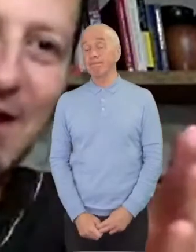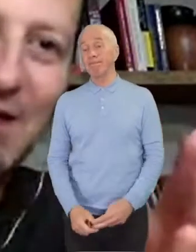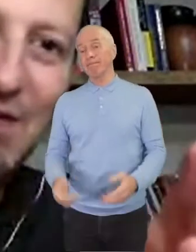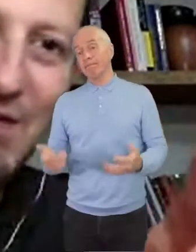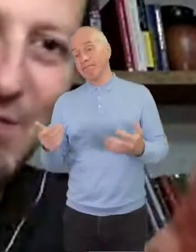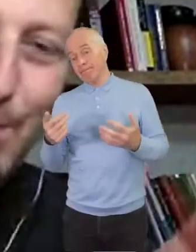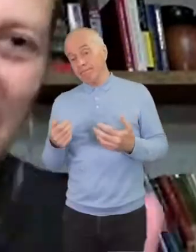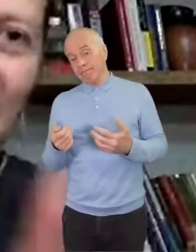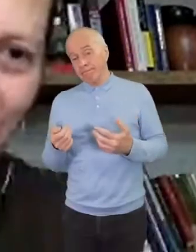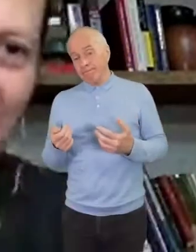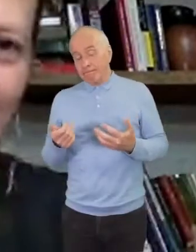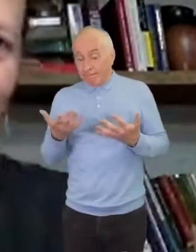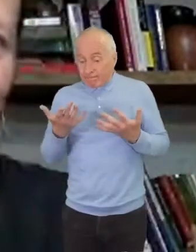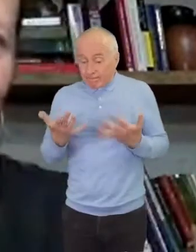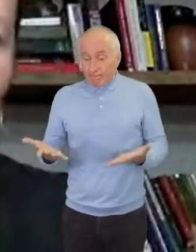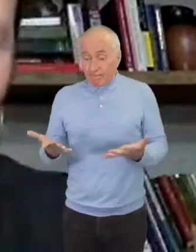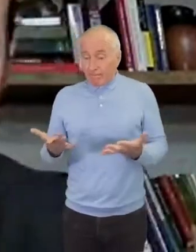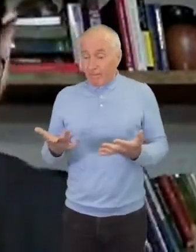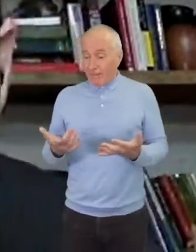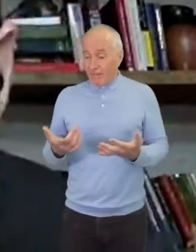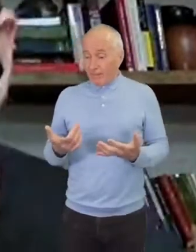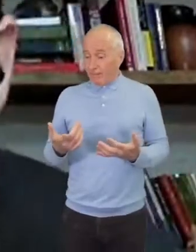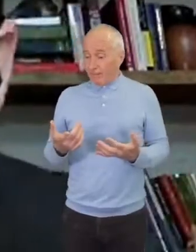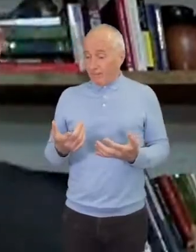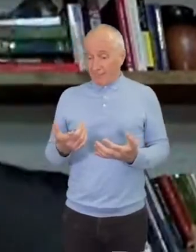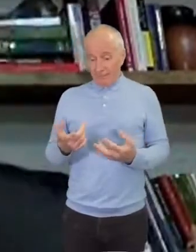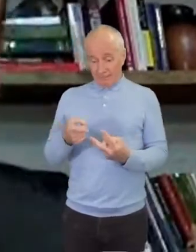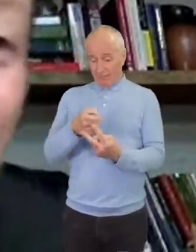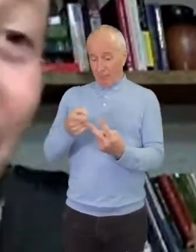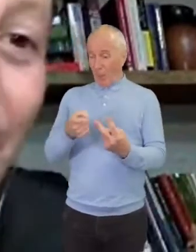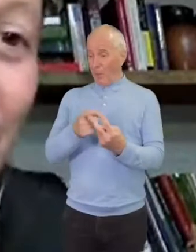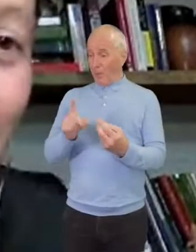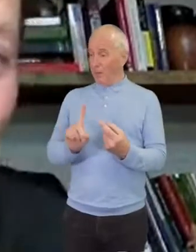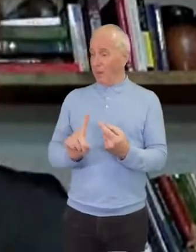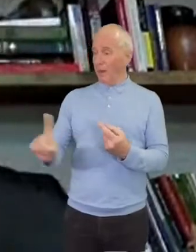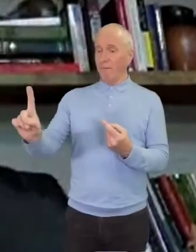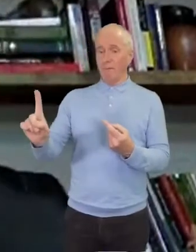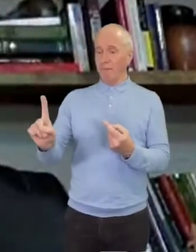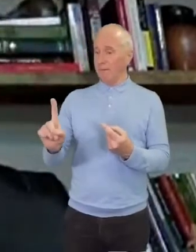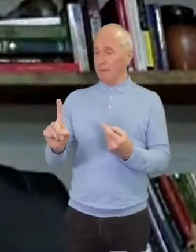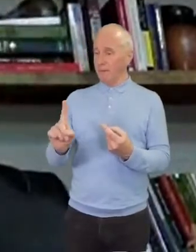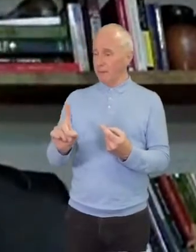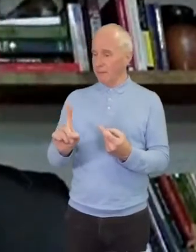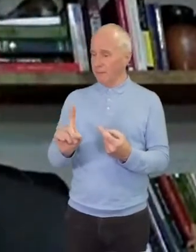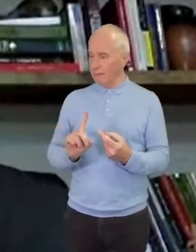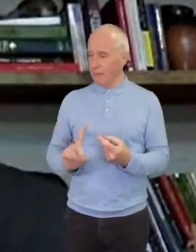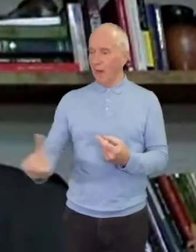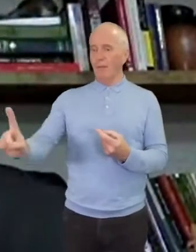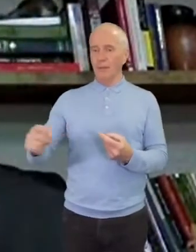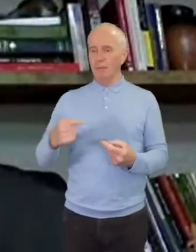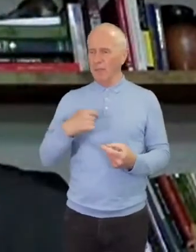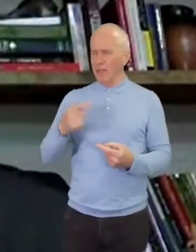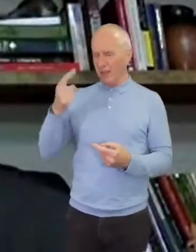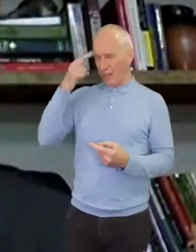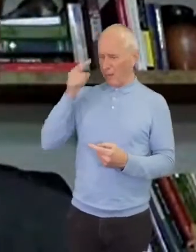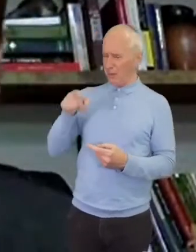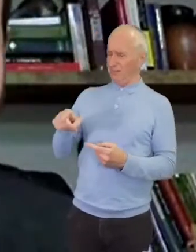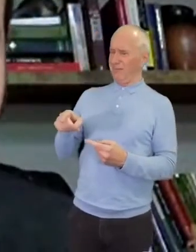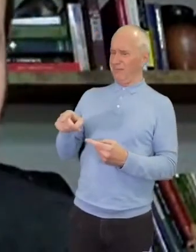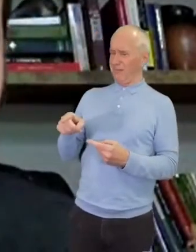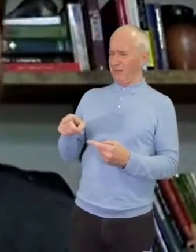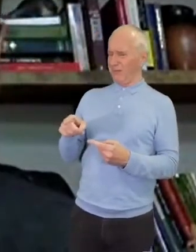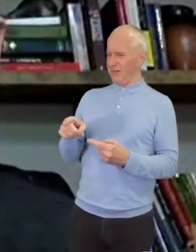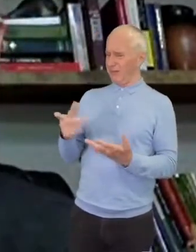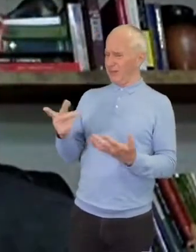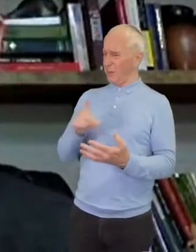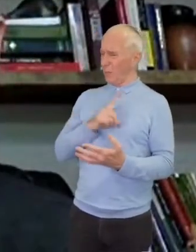passed by on the other side. I used to give them a pretty hard time and say that they must've been